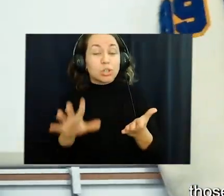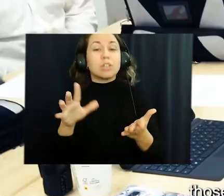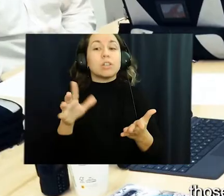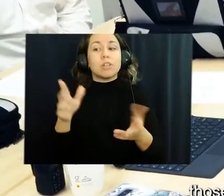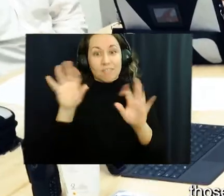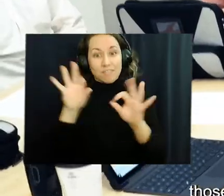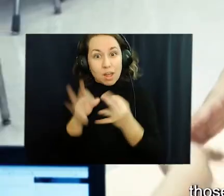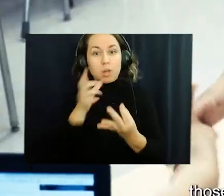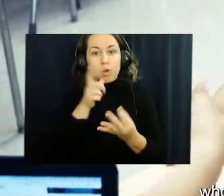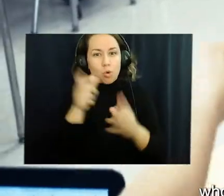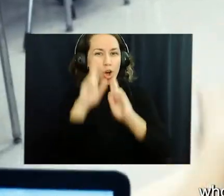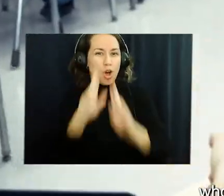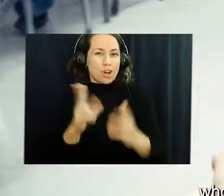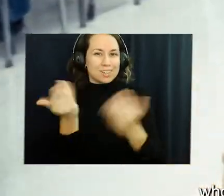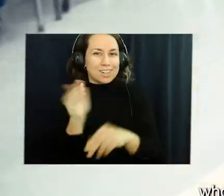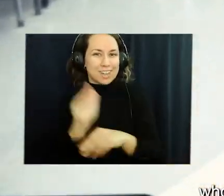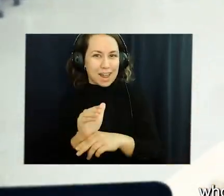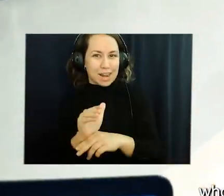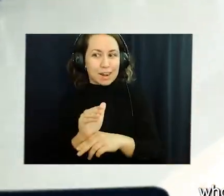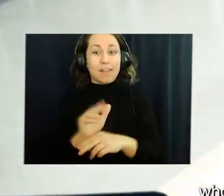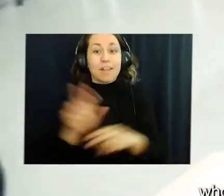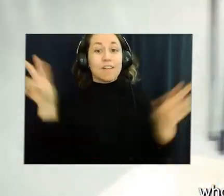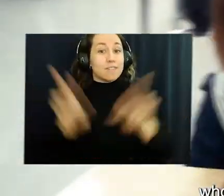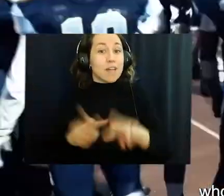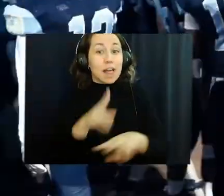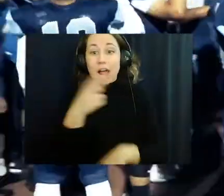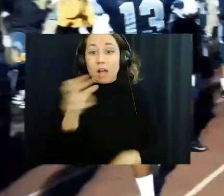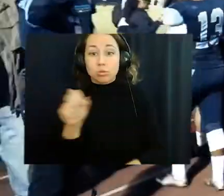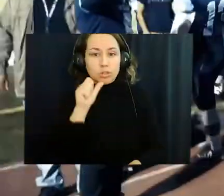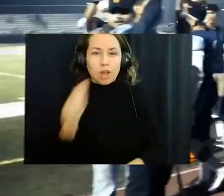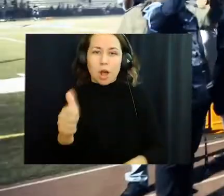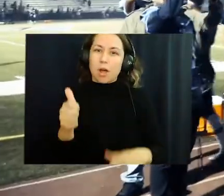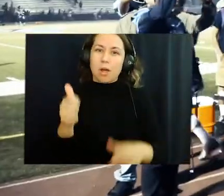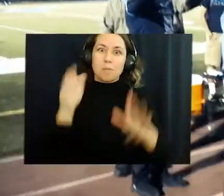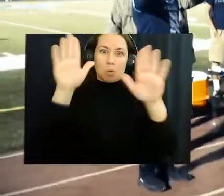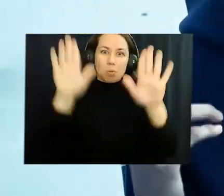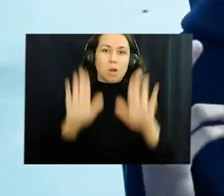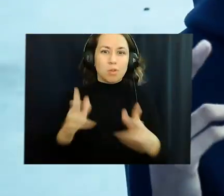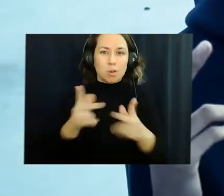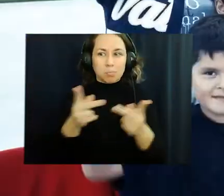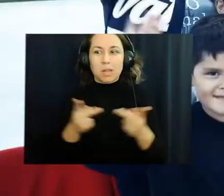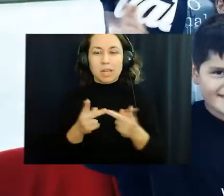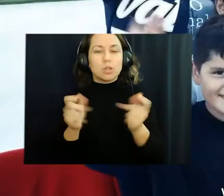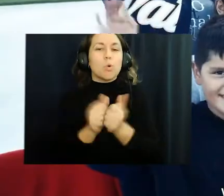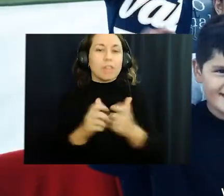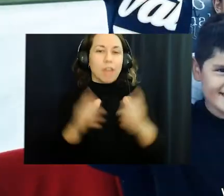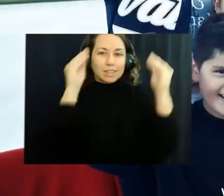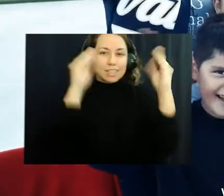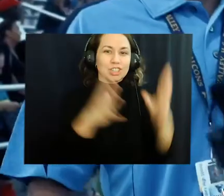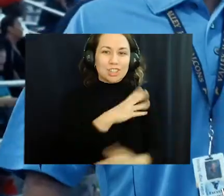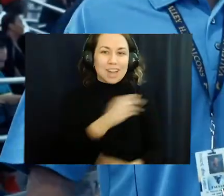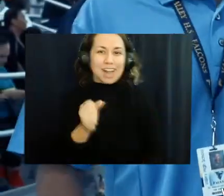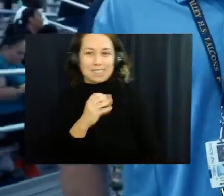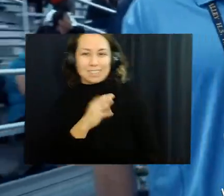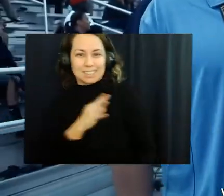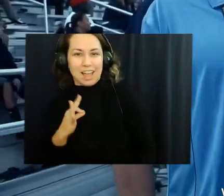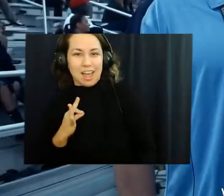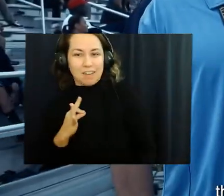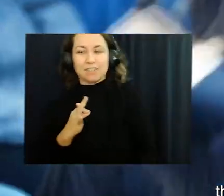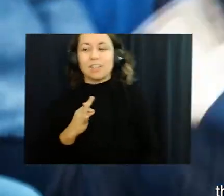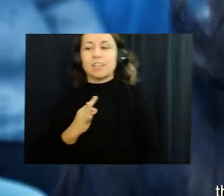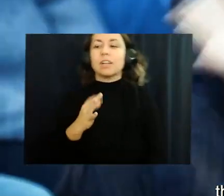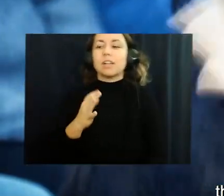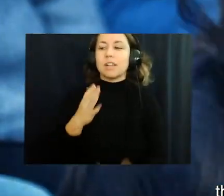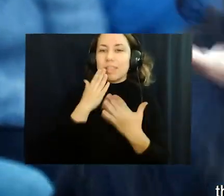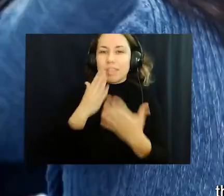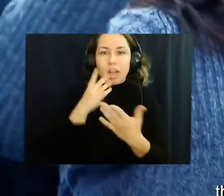and their families who are being honored here tonight. Valley High School would not be the wonderful place it is without our teachers and staff. I